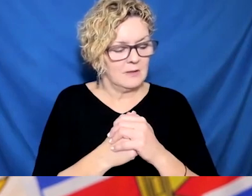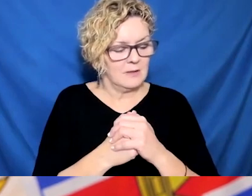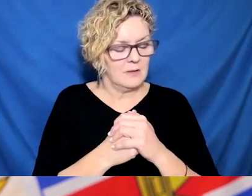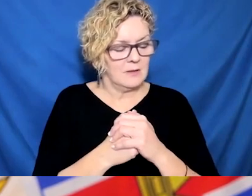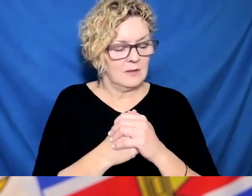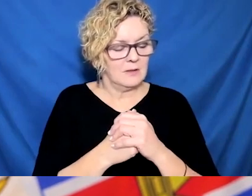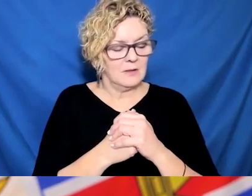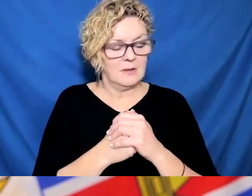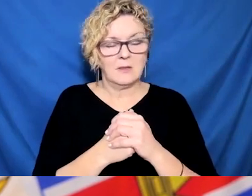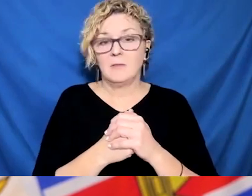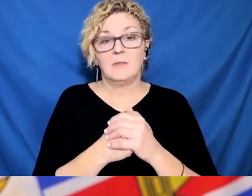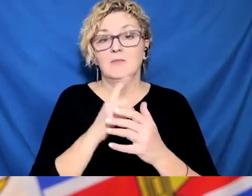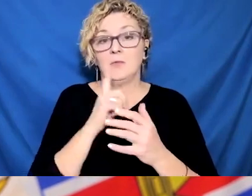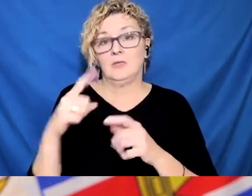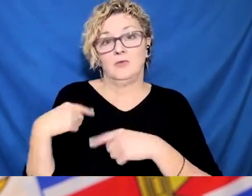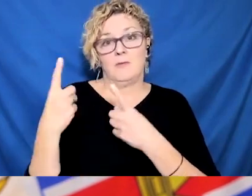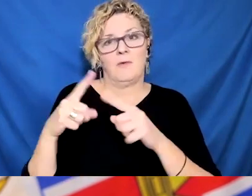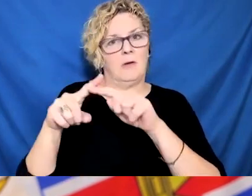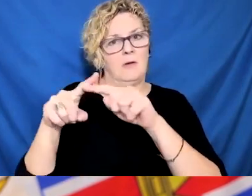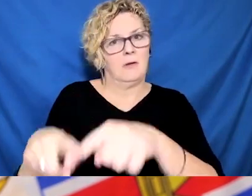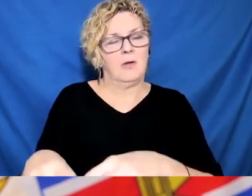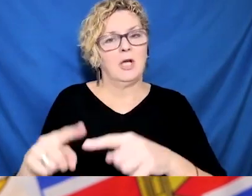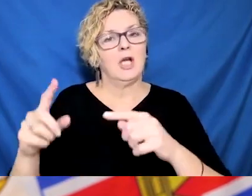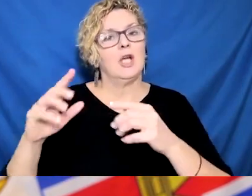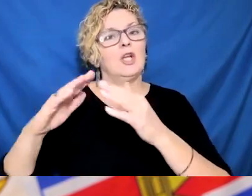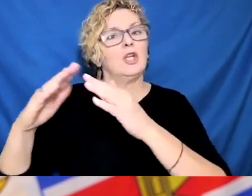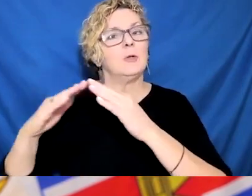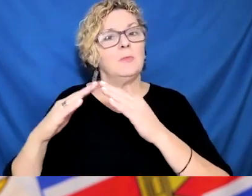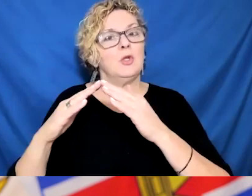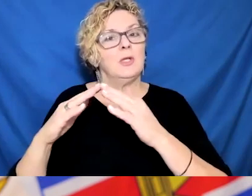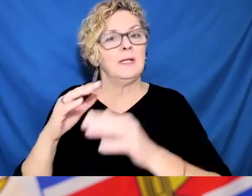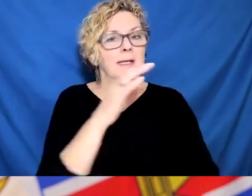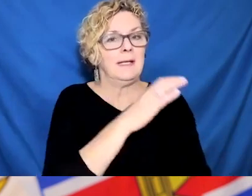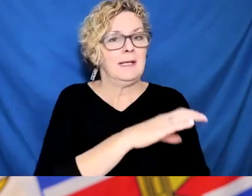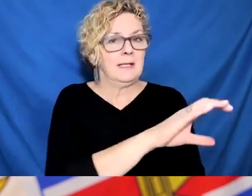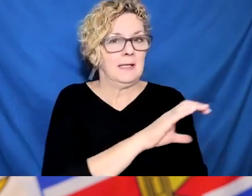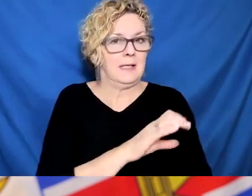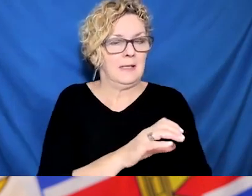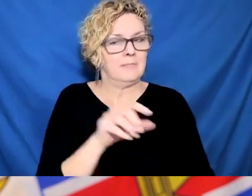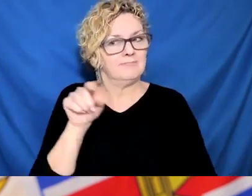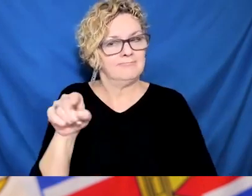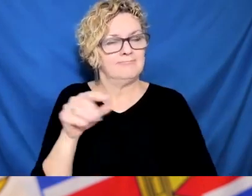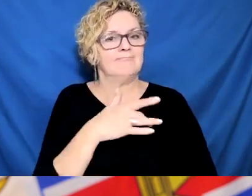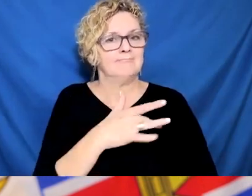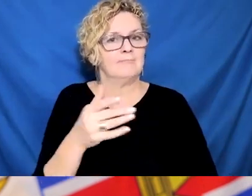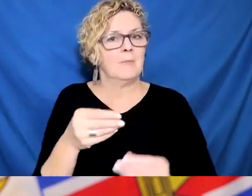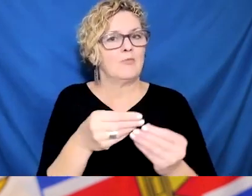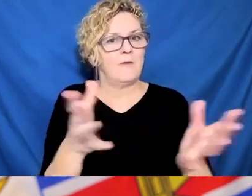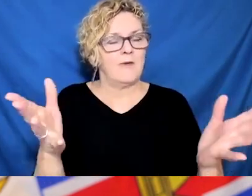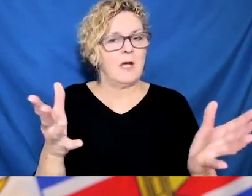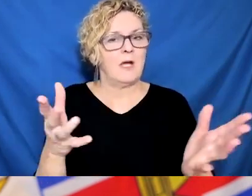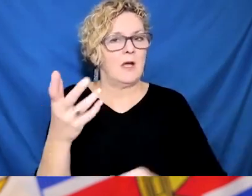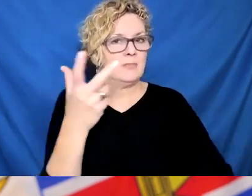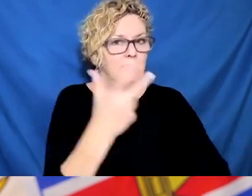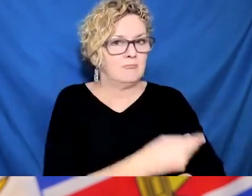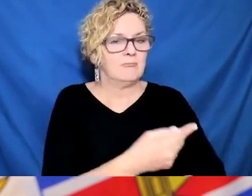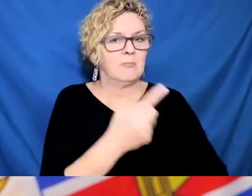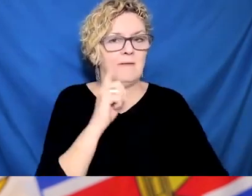longer lasting protection. So that is going to help for whatever comes next, because there will be something next.